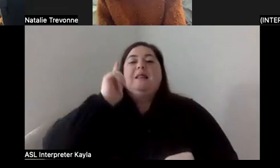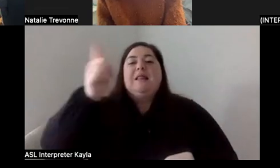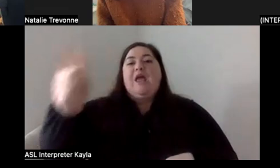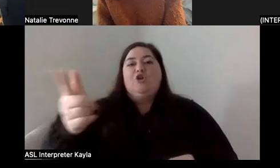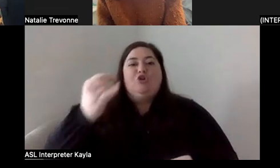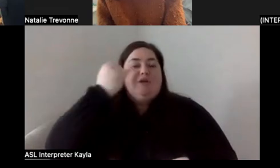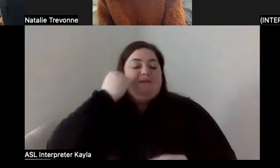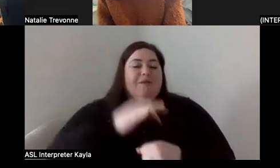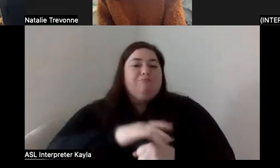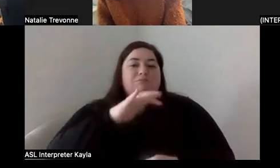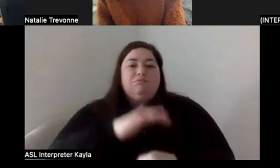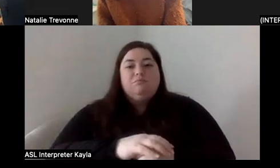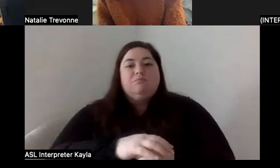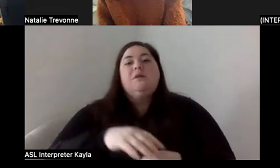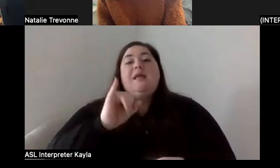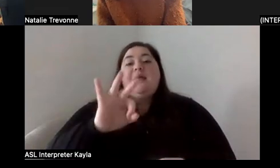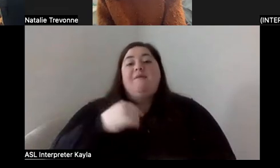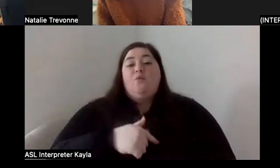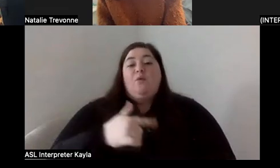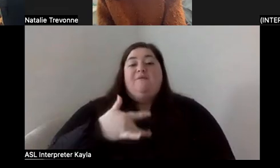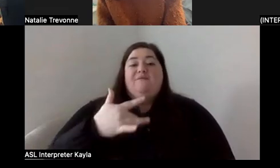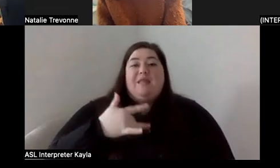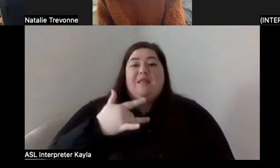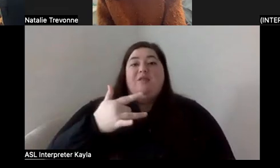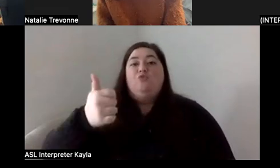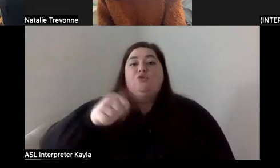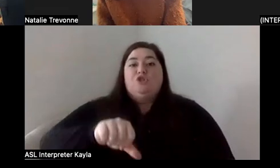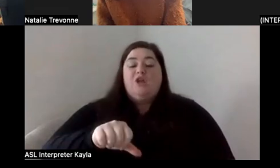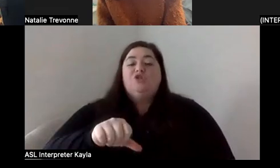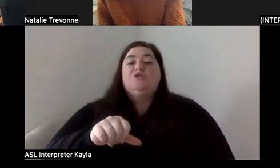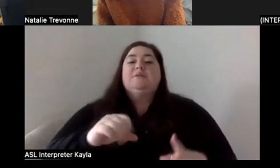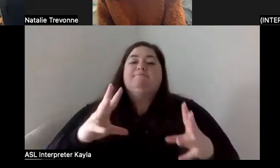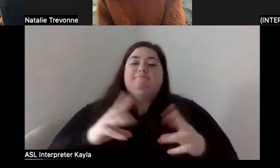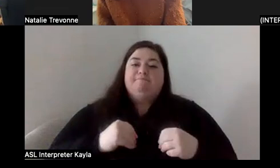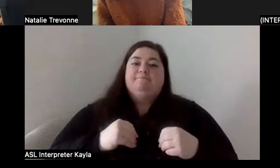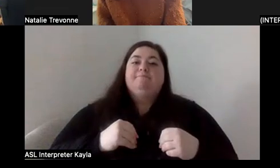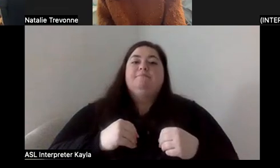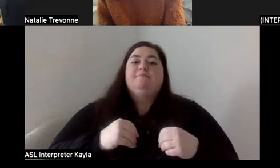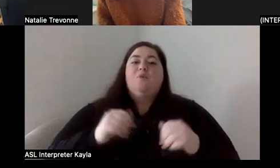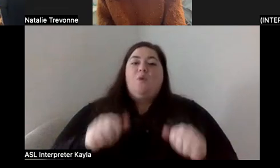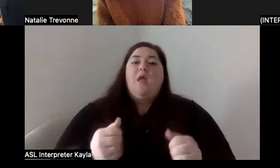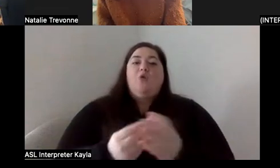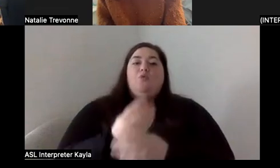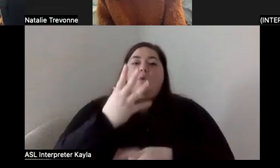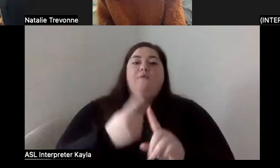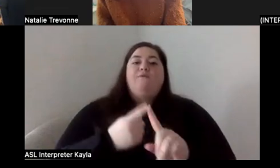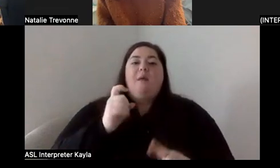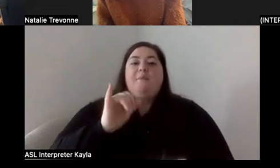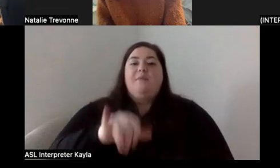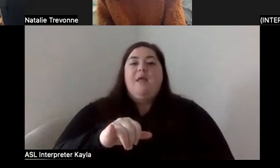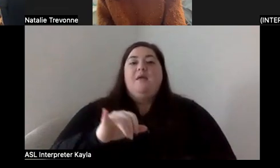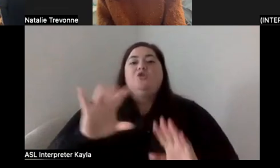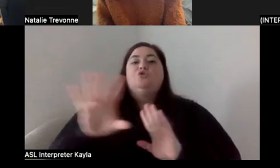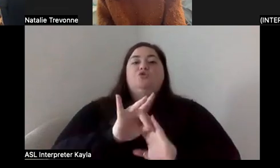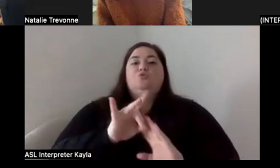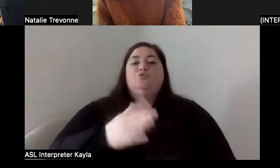we process and allow ourselves to feel the rejections, then, you know, we grow from that all. And then we get to choose joy